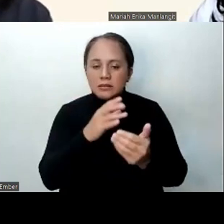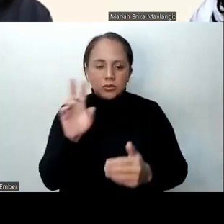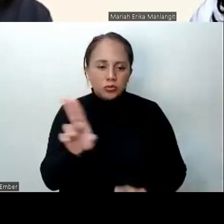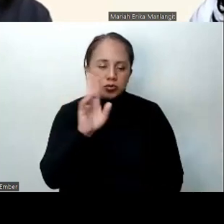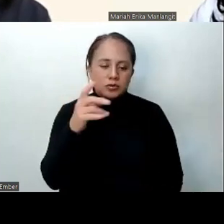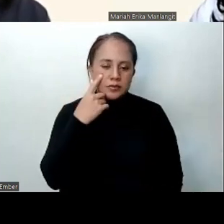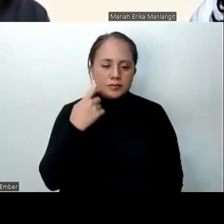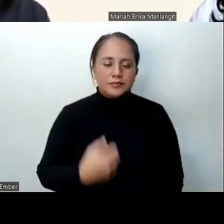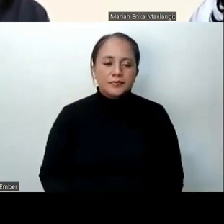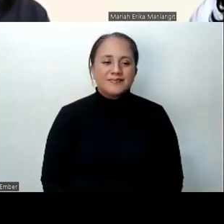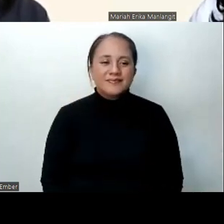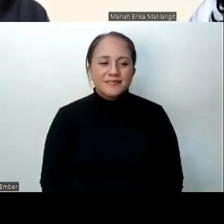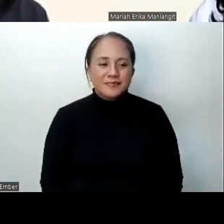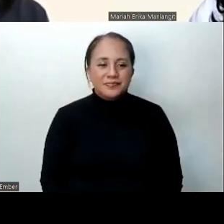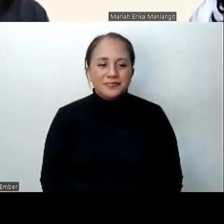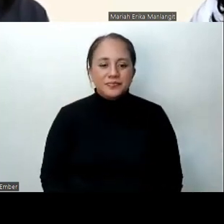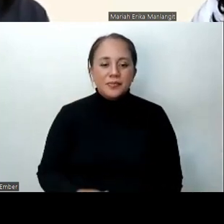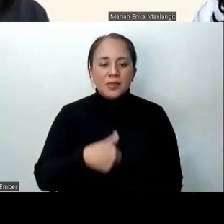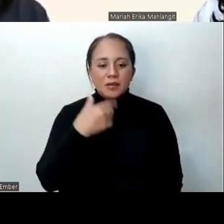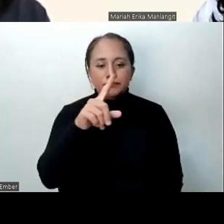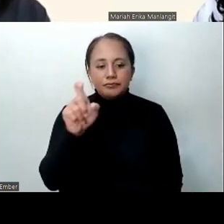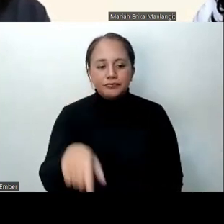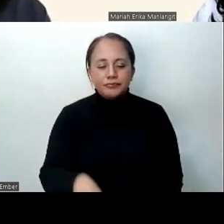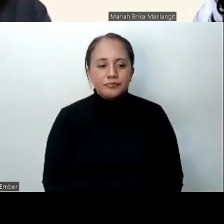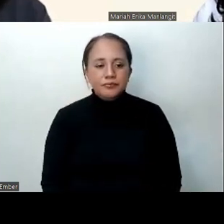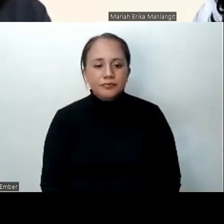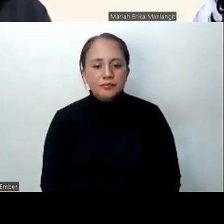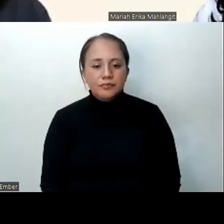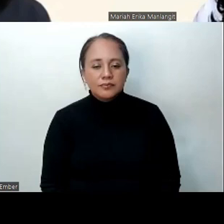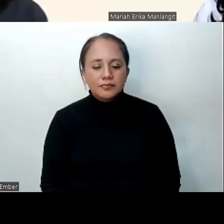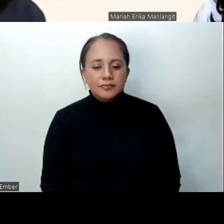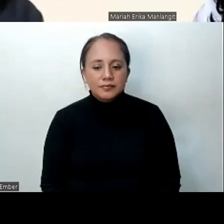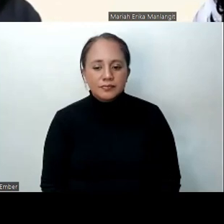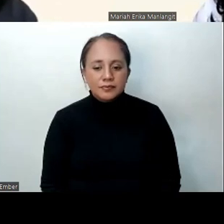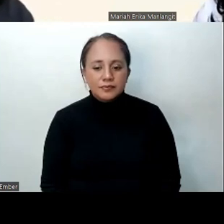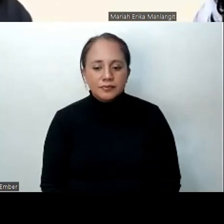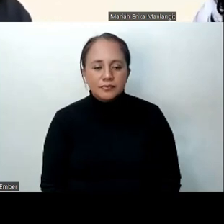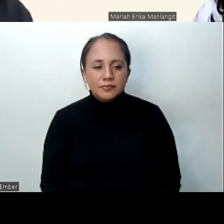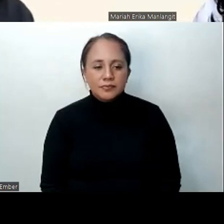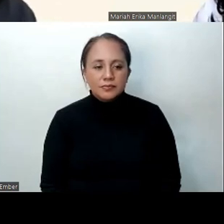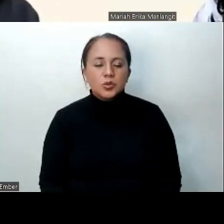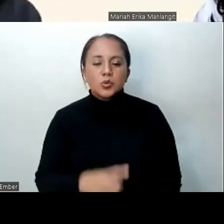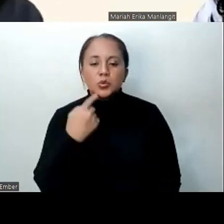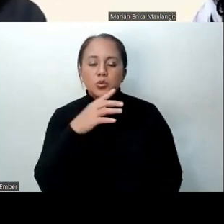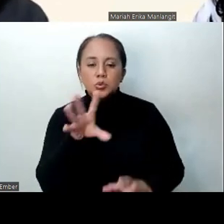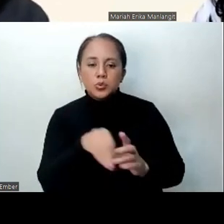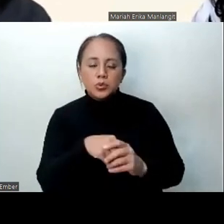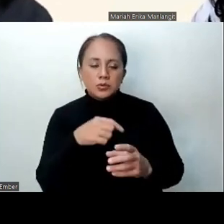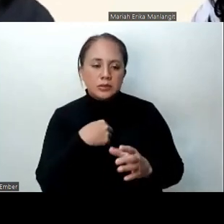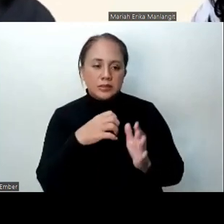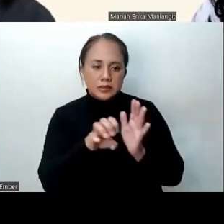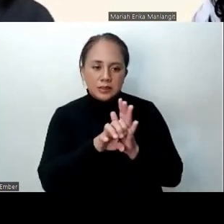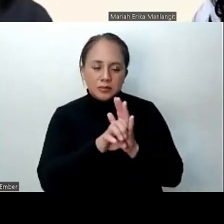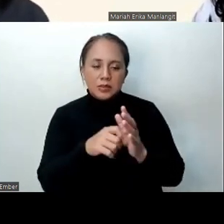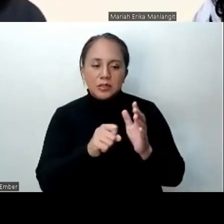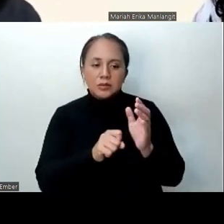Thanks, Teach. The next question, as for who will be included in the sample, does this